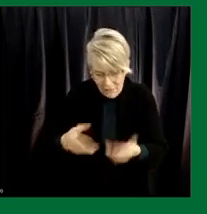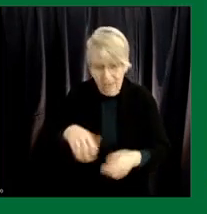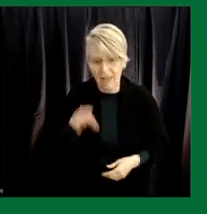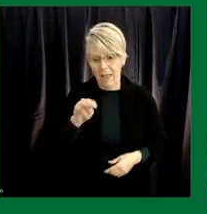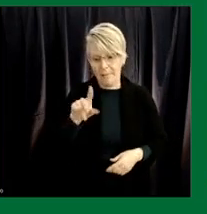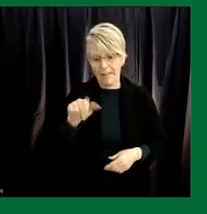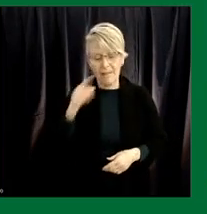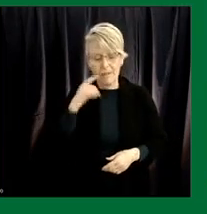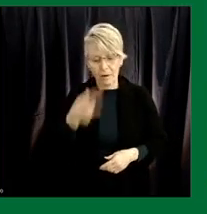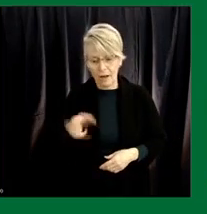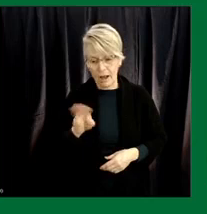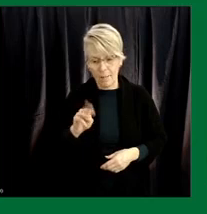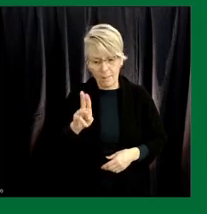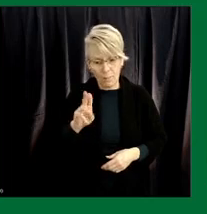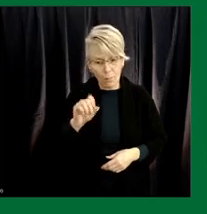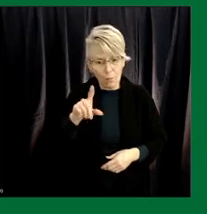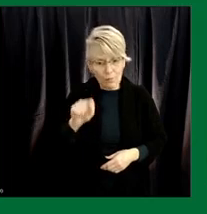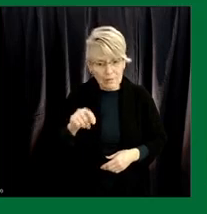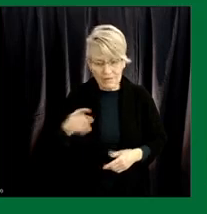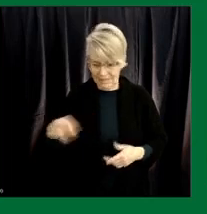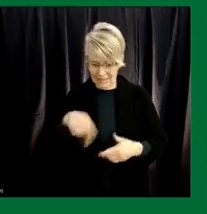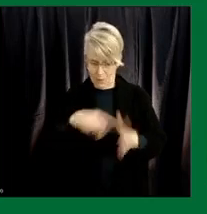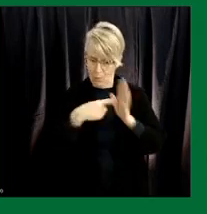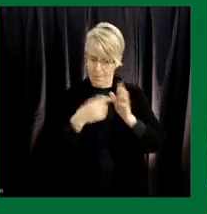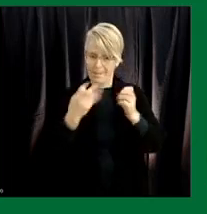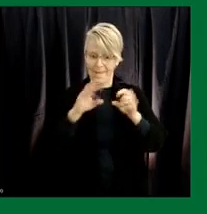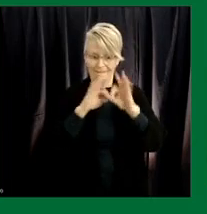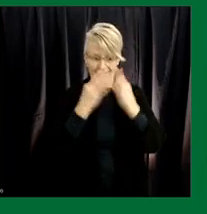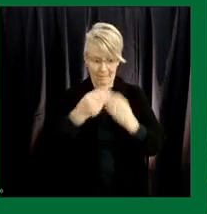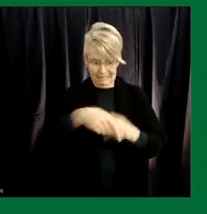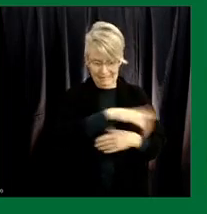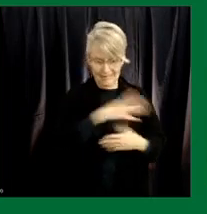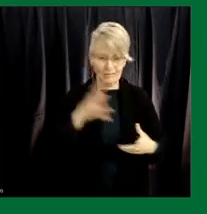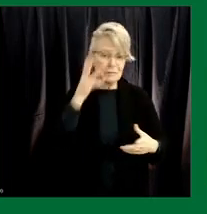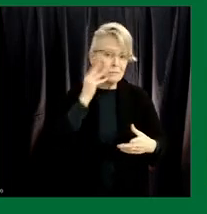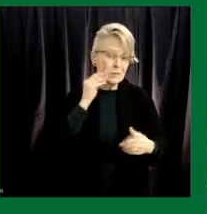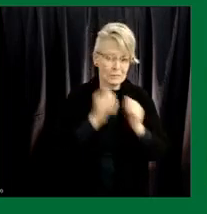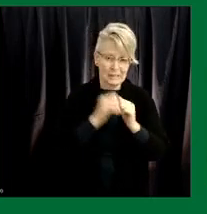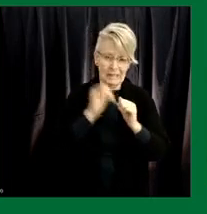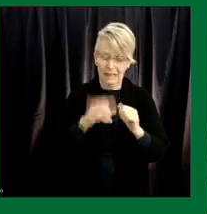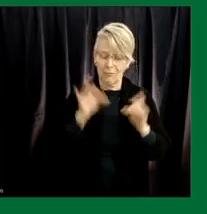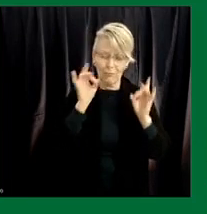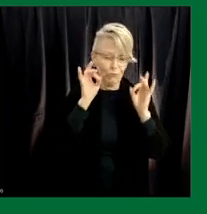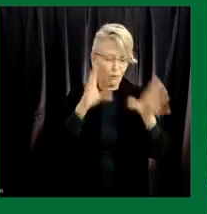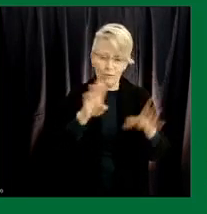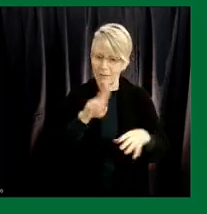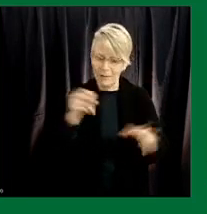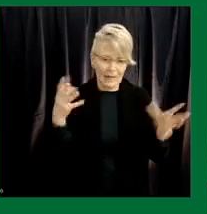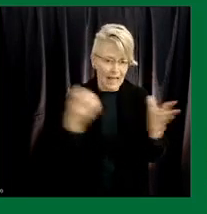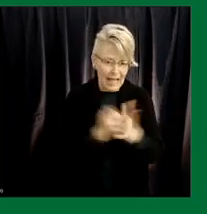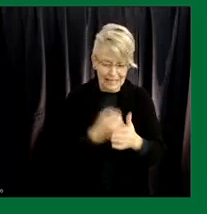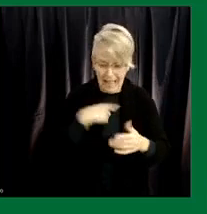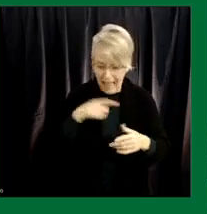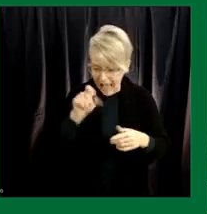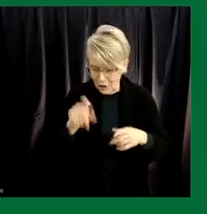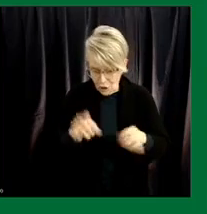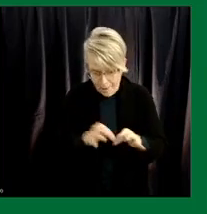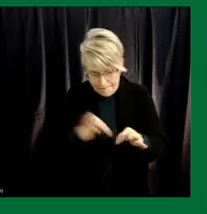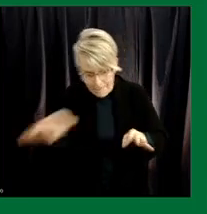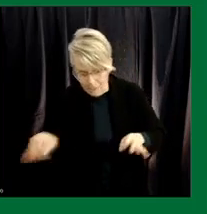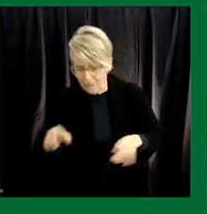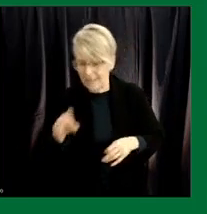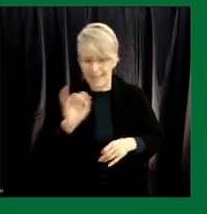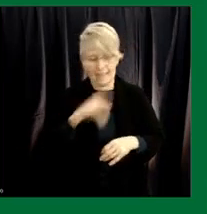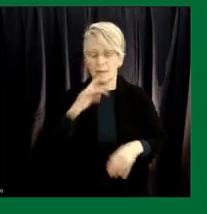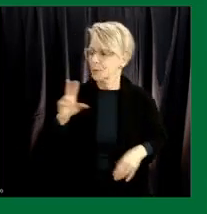humboldt represents many of these families that were impacted by uh that that tragedy should we move the budget and she wouldn't hear of it